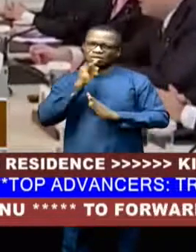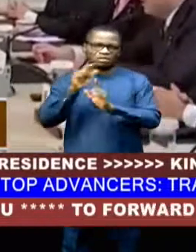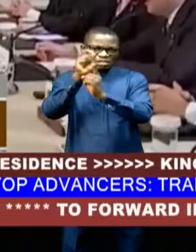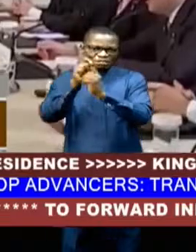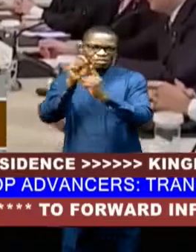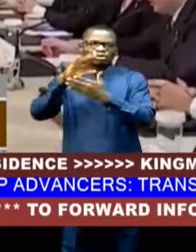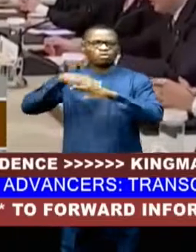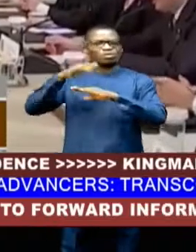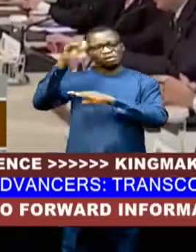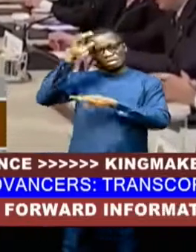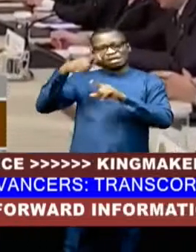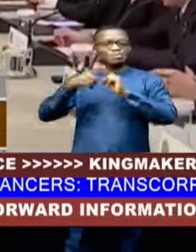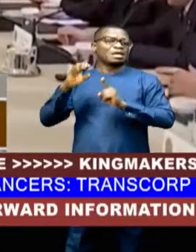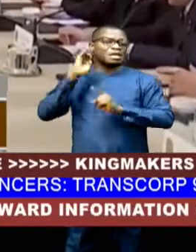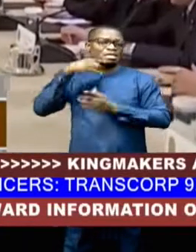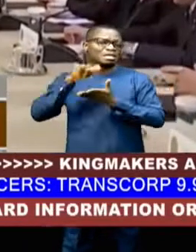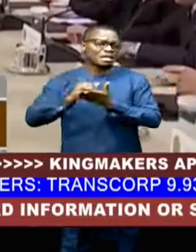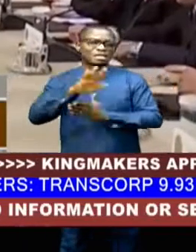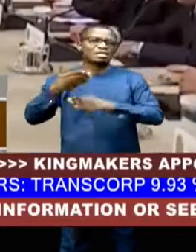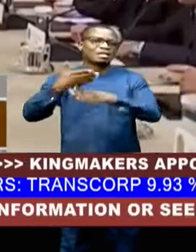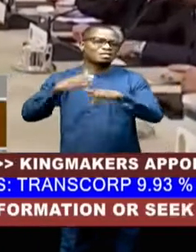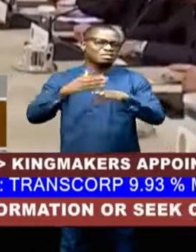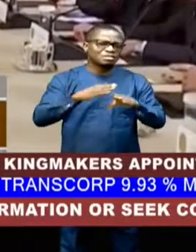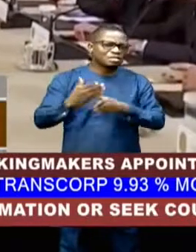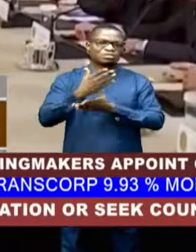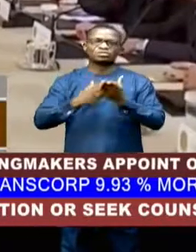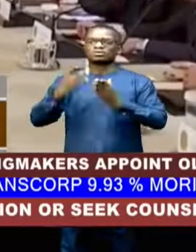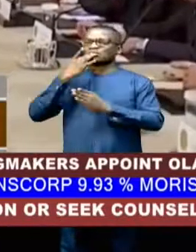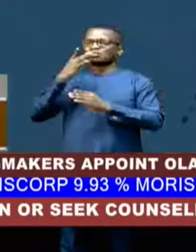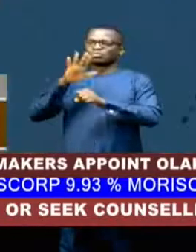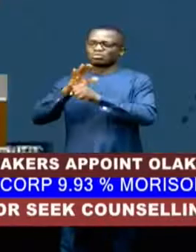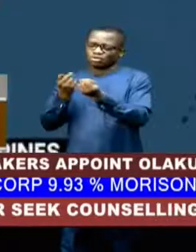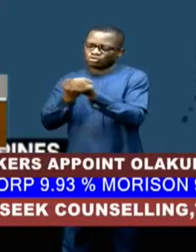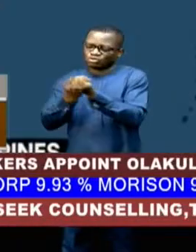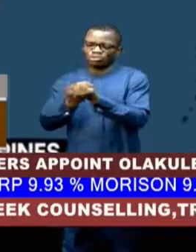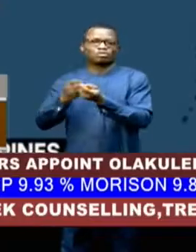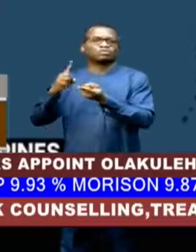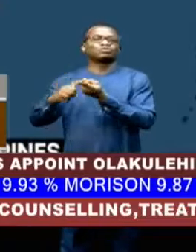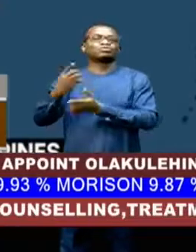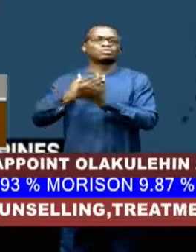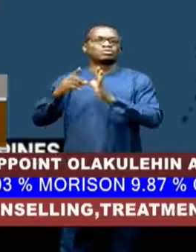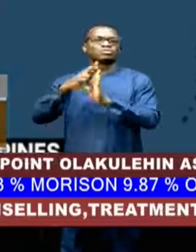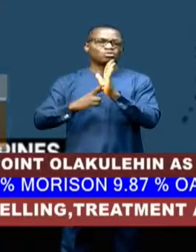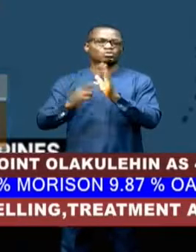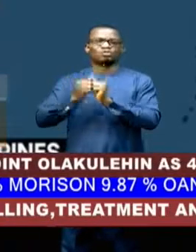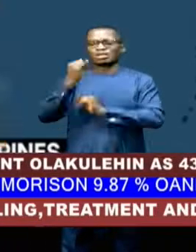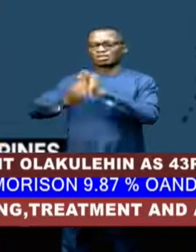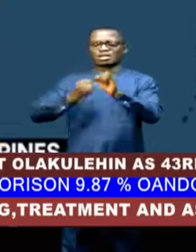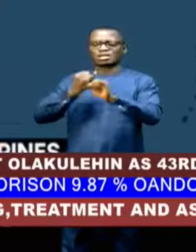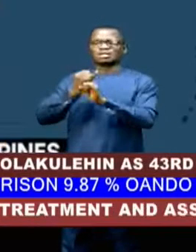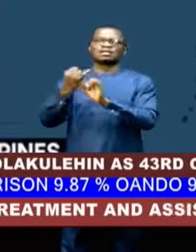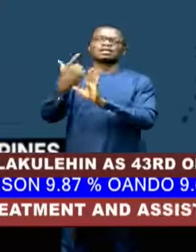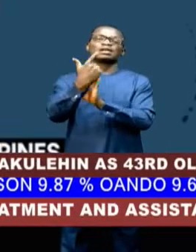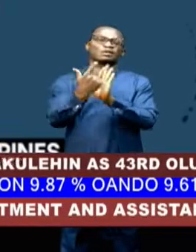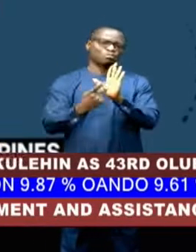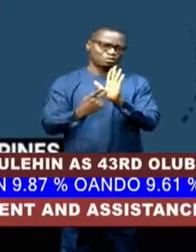Mr. McCross said they share an unwavering commitment to rules-based international order. China, on its